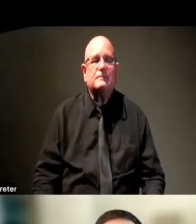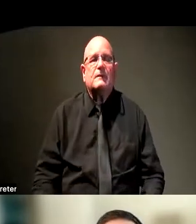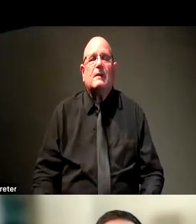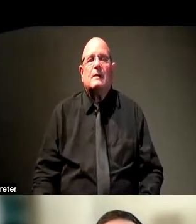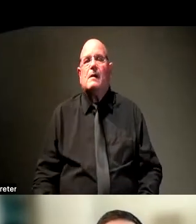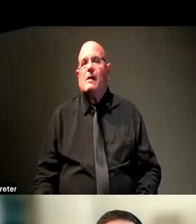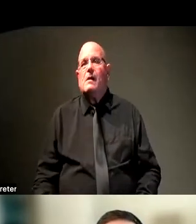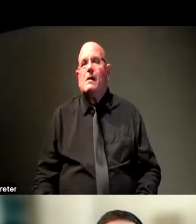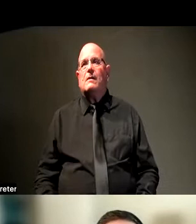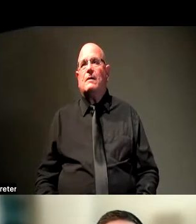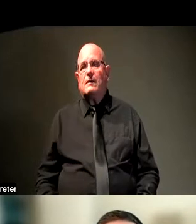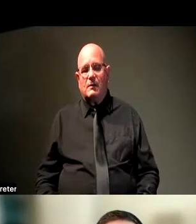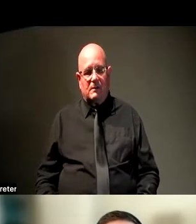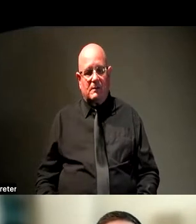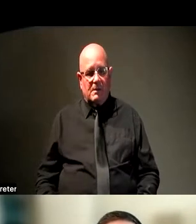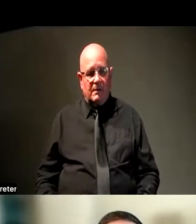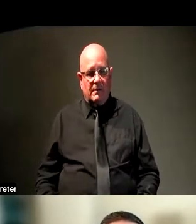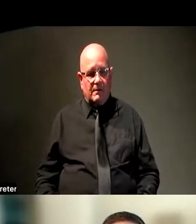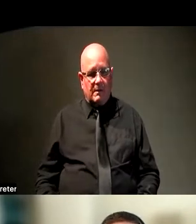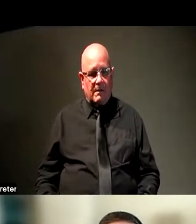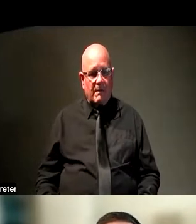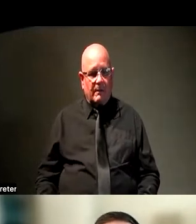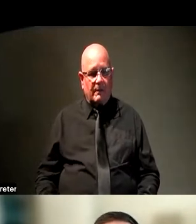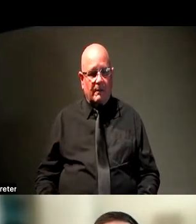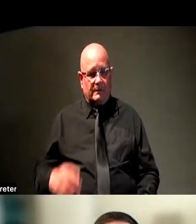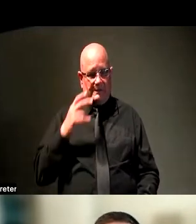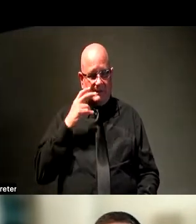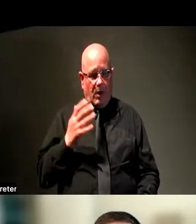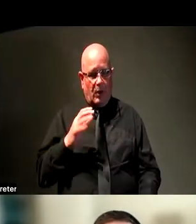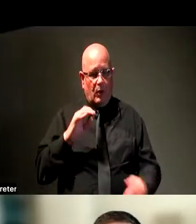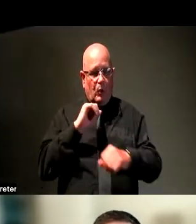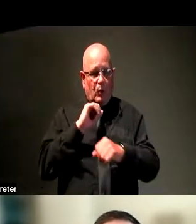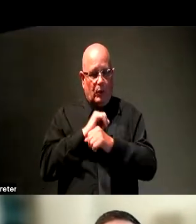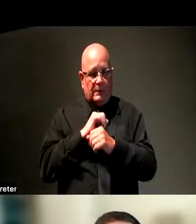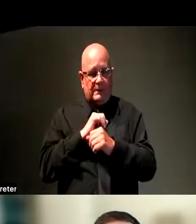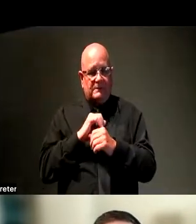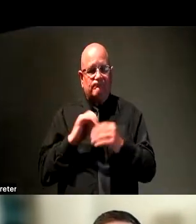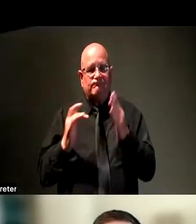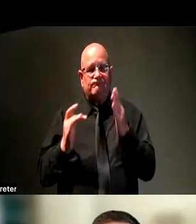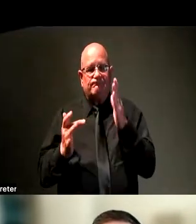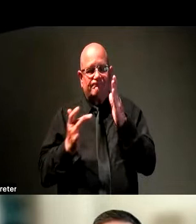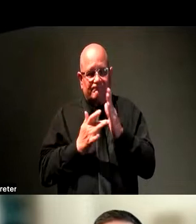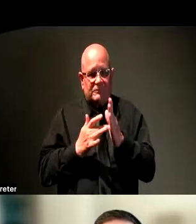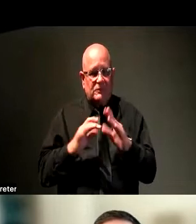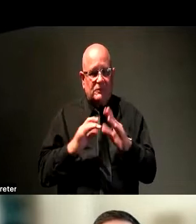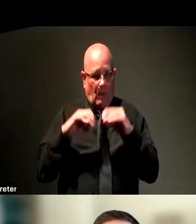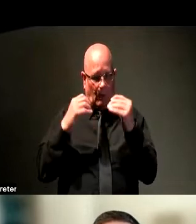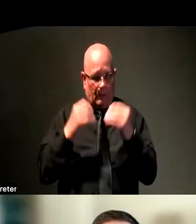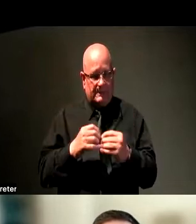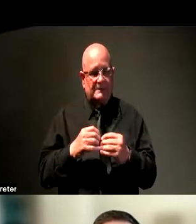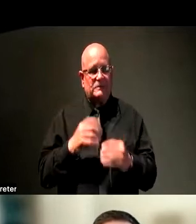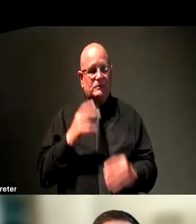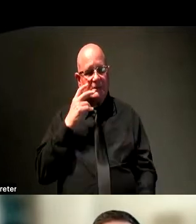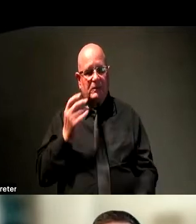contributing to our organization's work and even more so, I hope that organizations broadly are beginning to really look at the